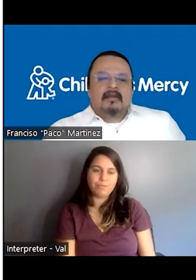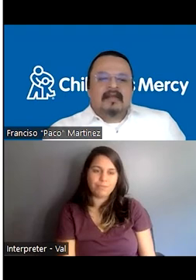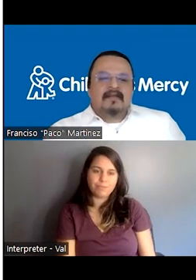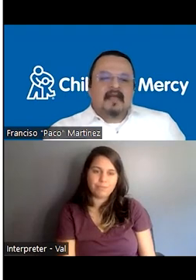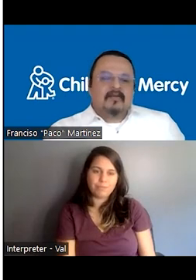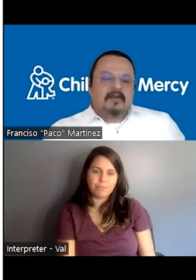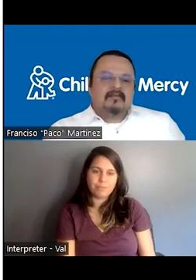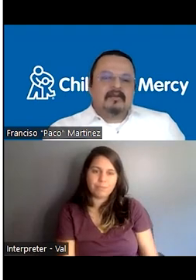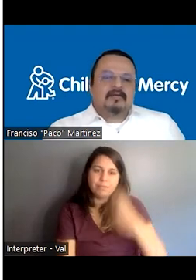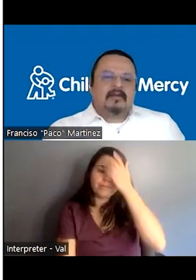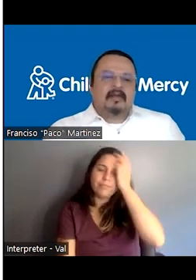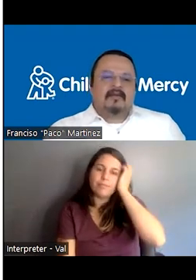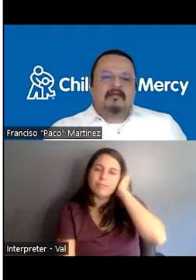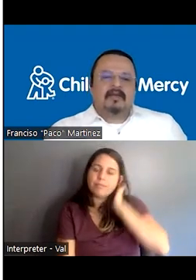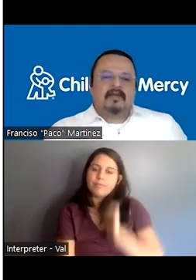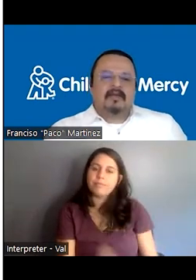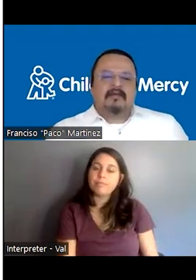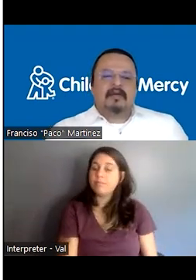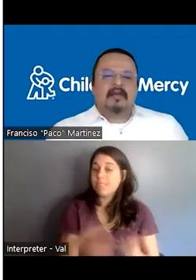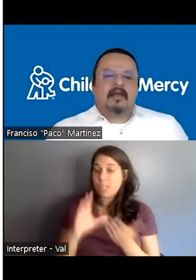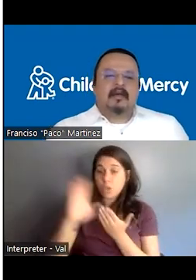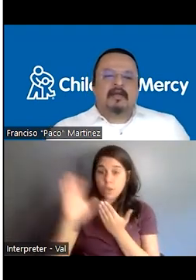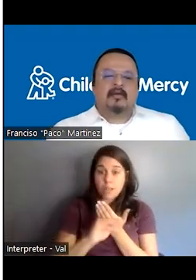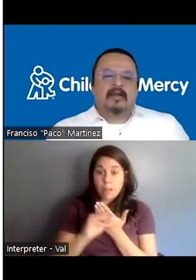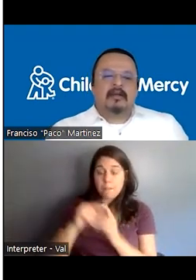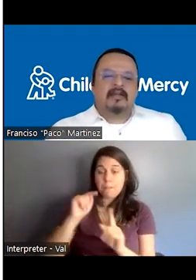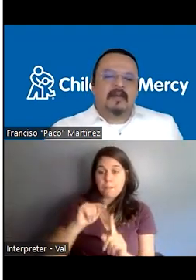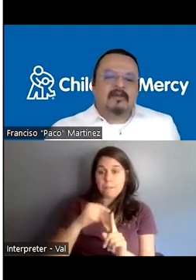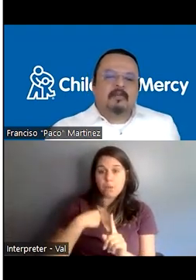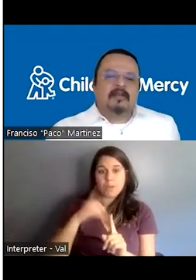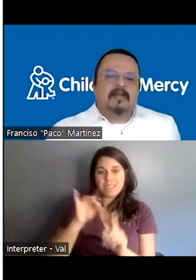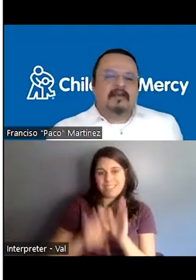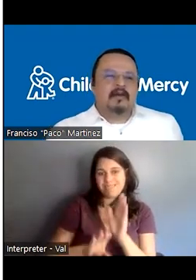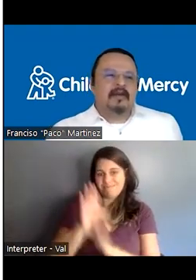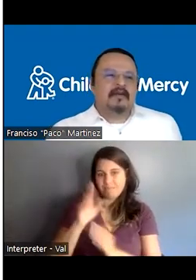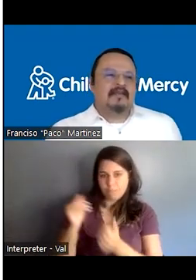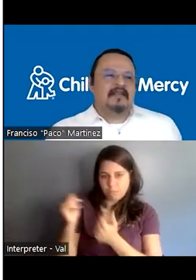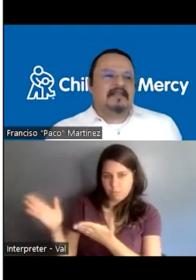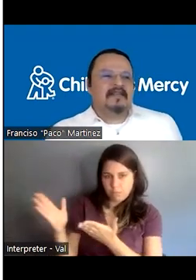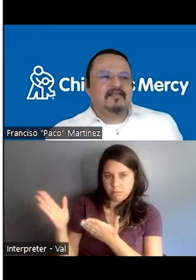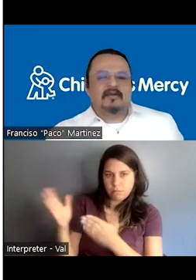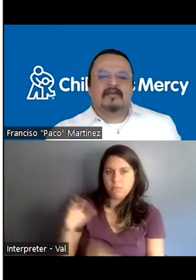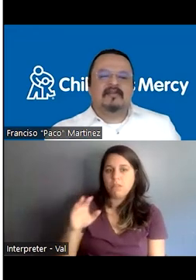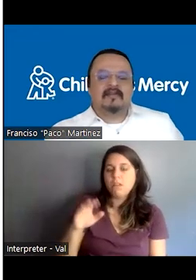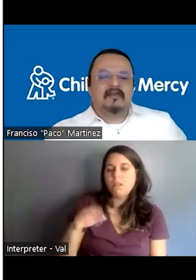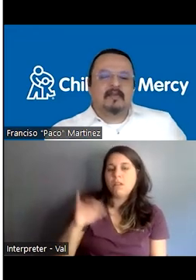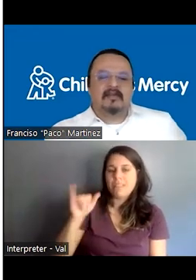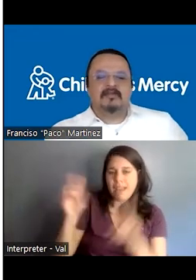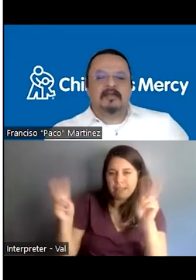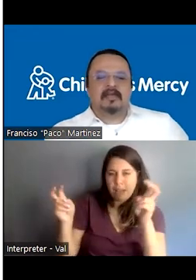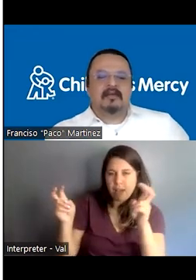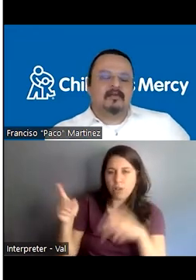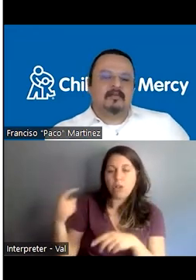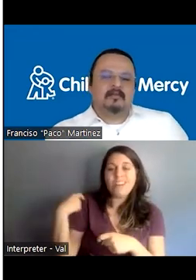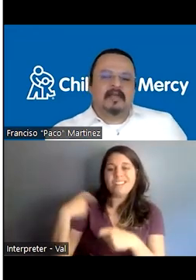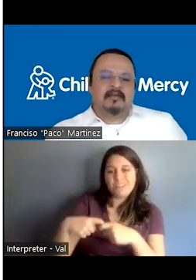The next aspect of the curricula is that we have created a manual de español pediátrico para residentes. So this is a Spanish,